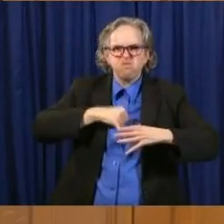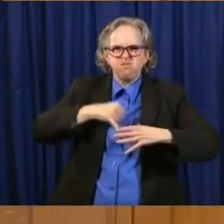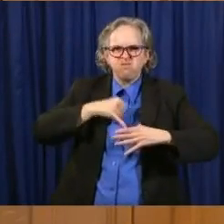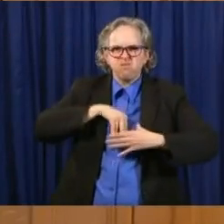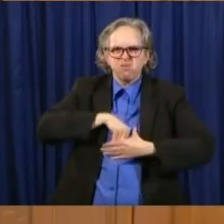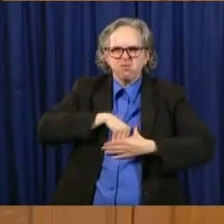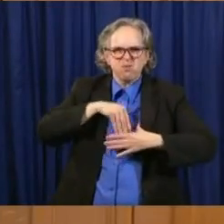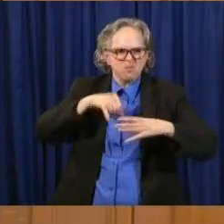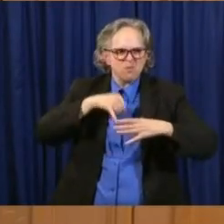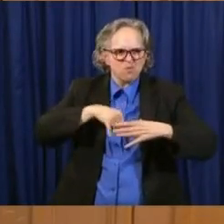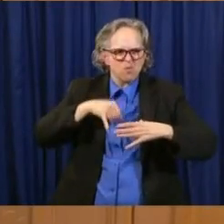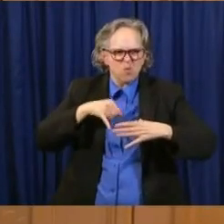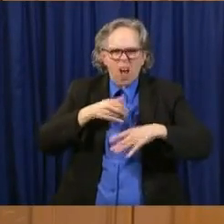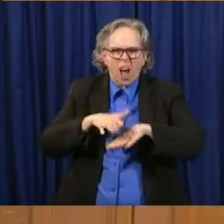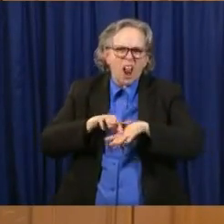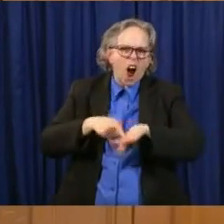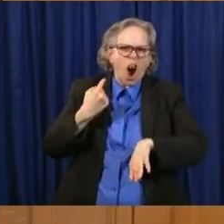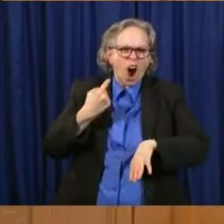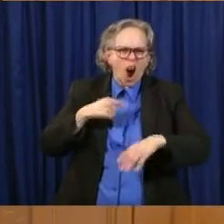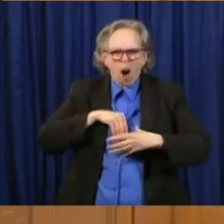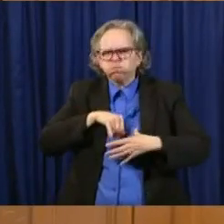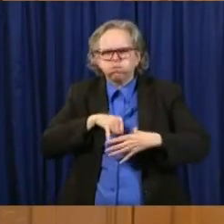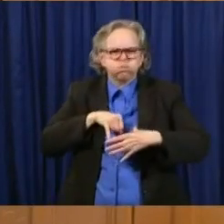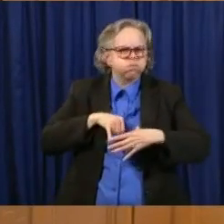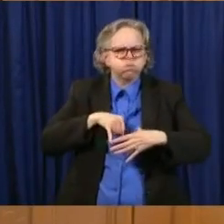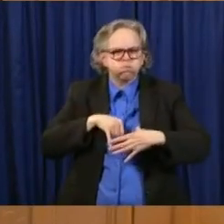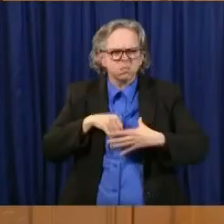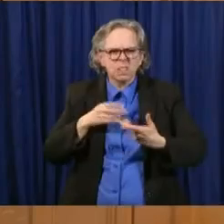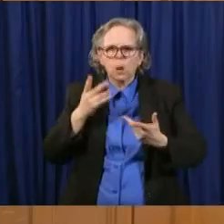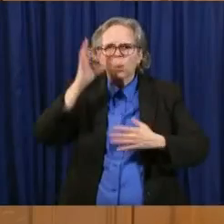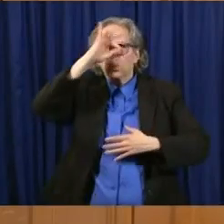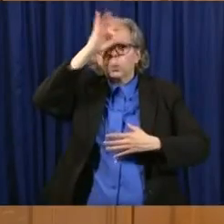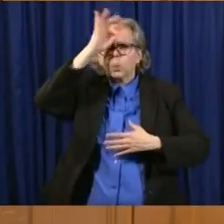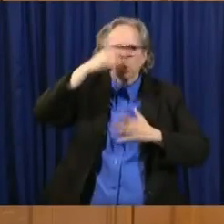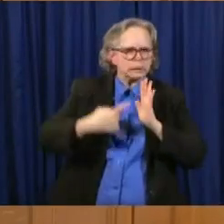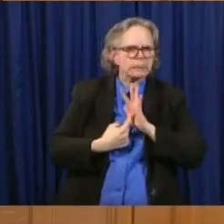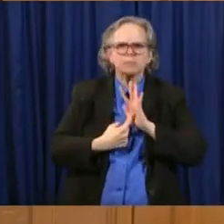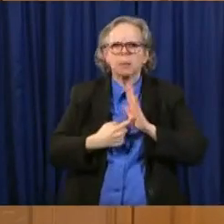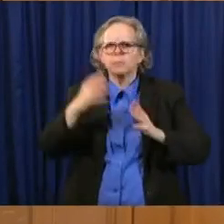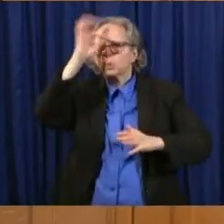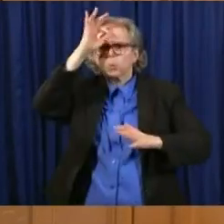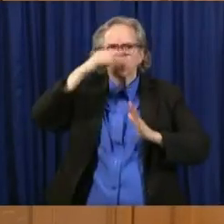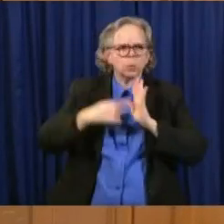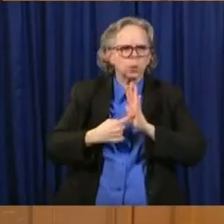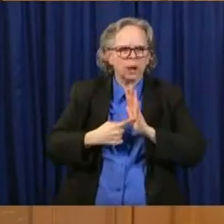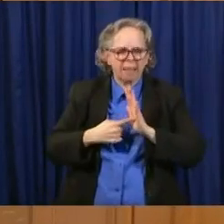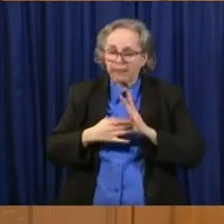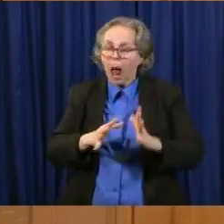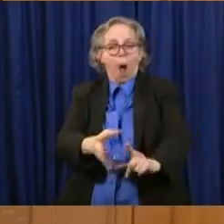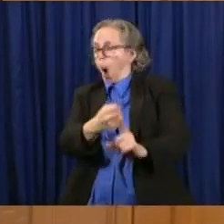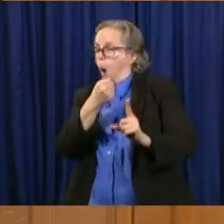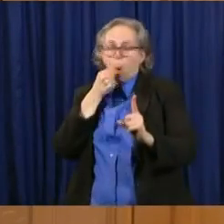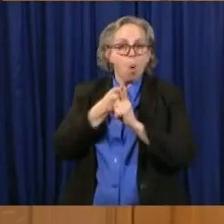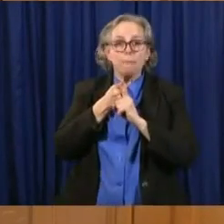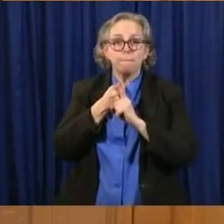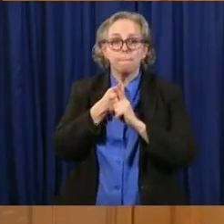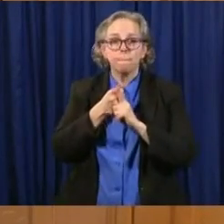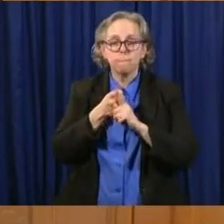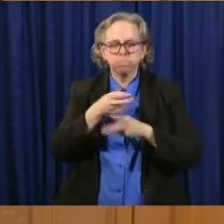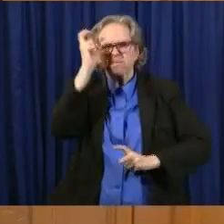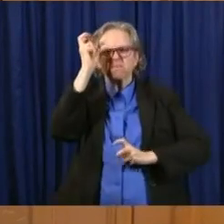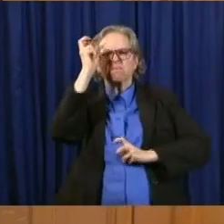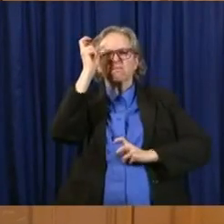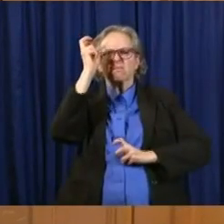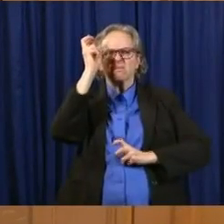time their symptom onset occurs, which we actually learn about once we know about them as a case, and we don't know about most of our cases